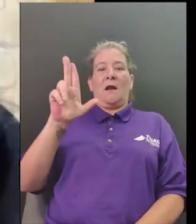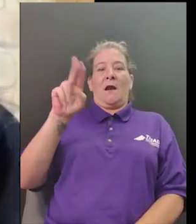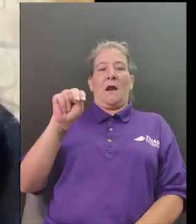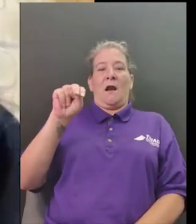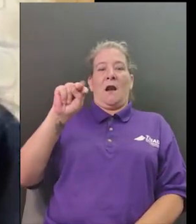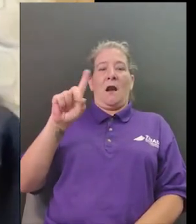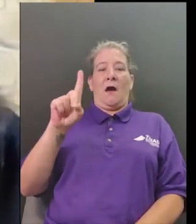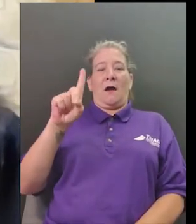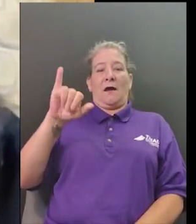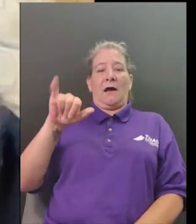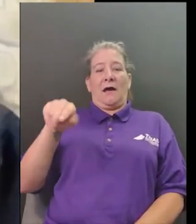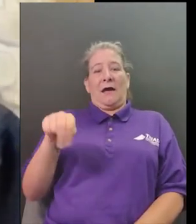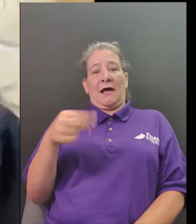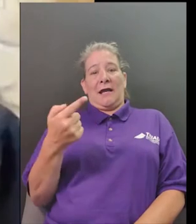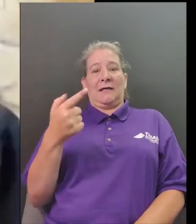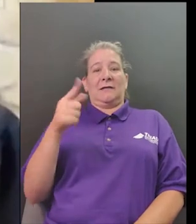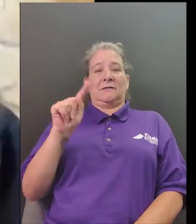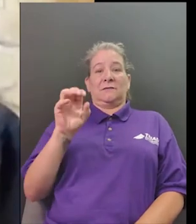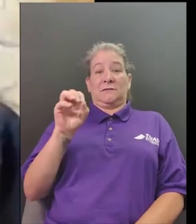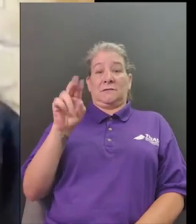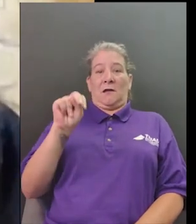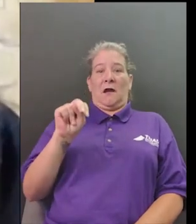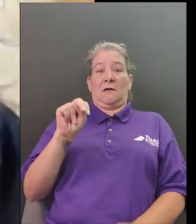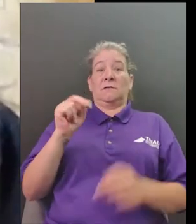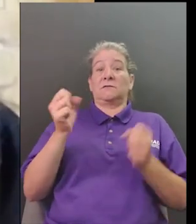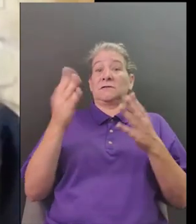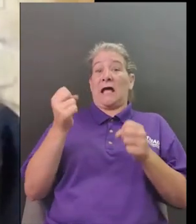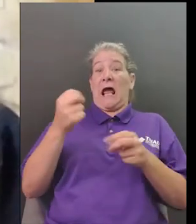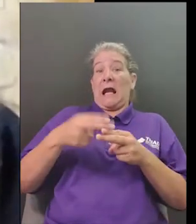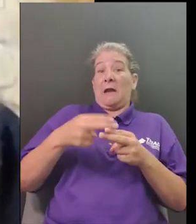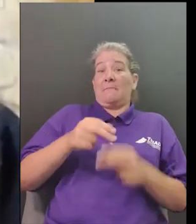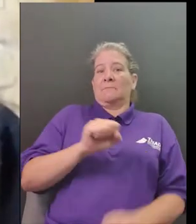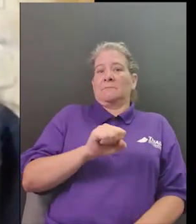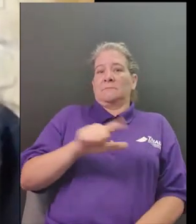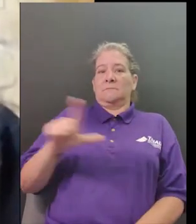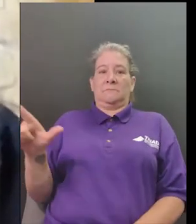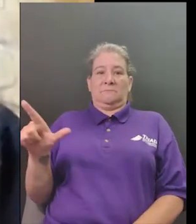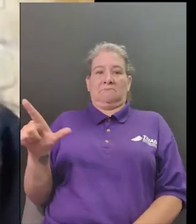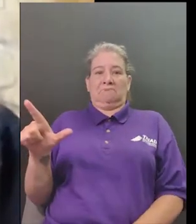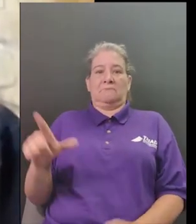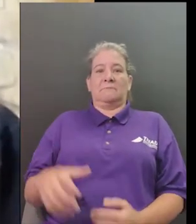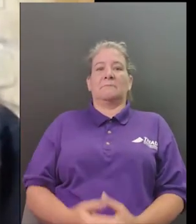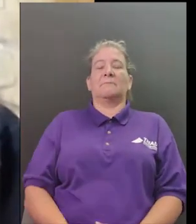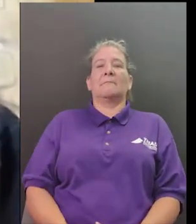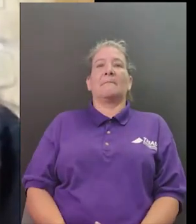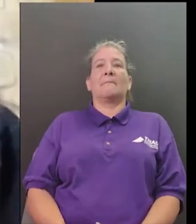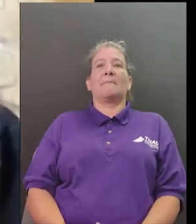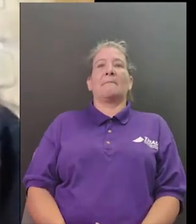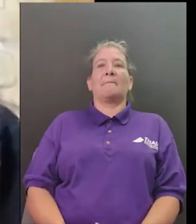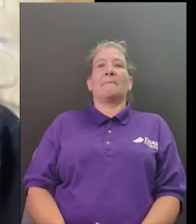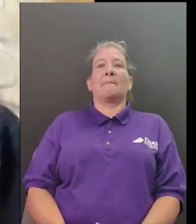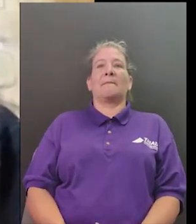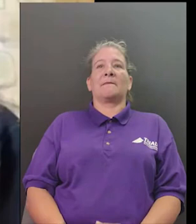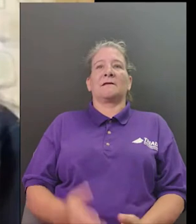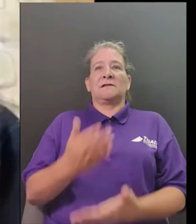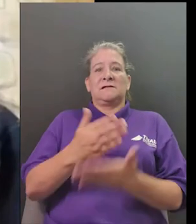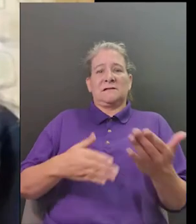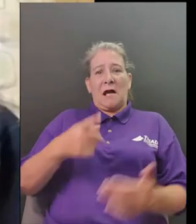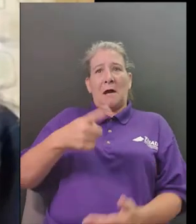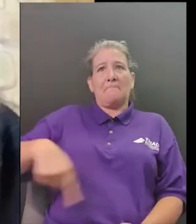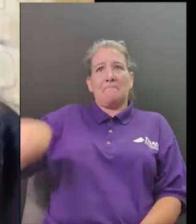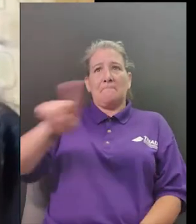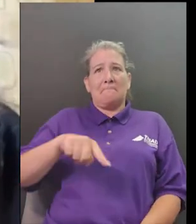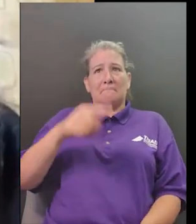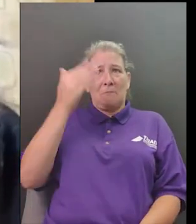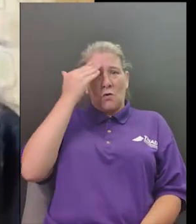know about some of the figures right um major figures during the founding of our country